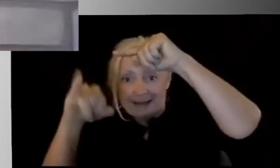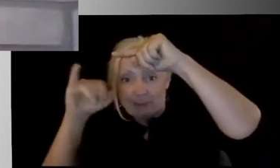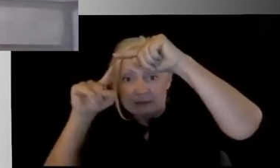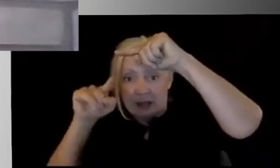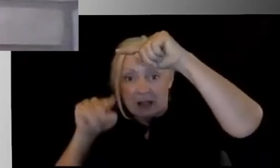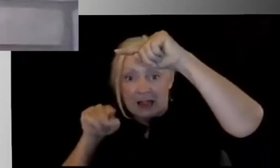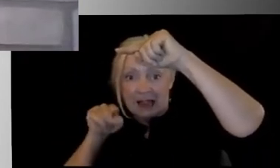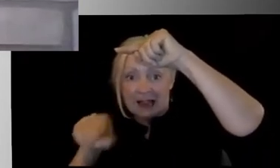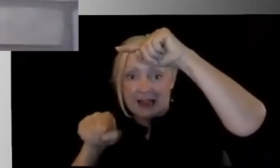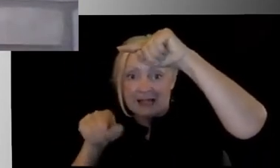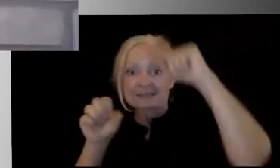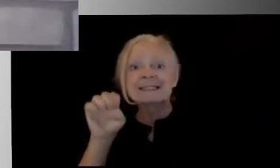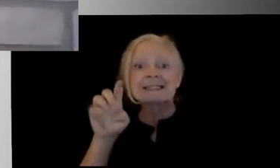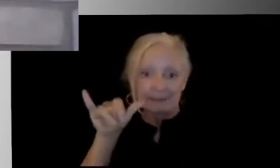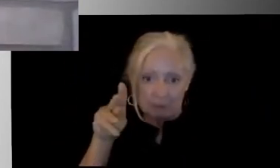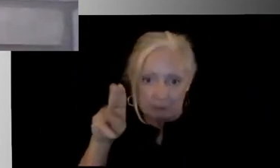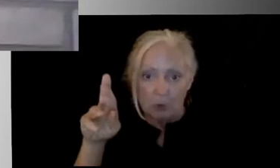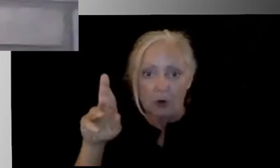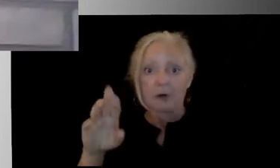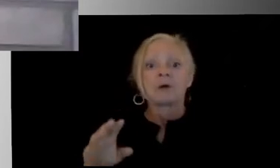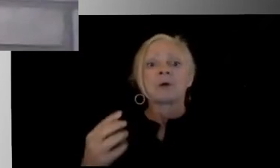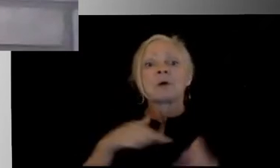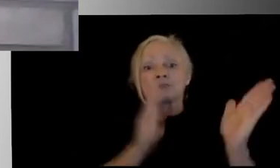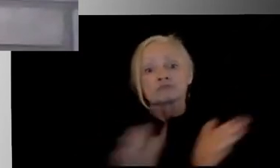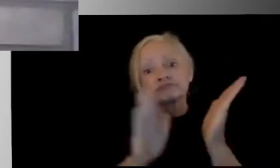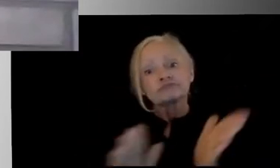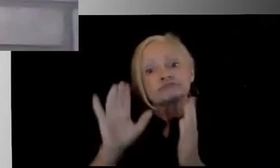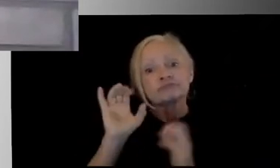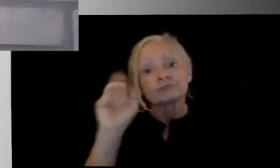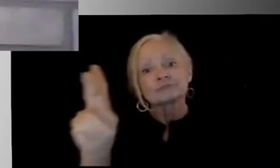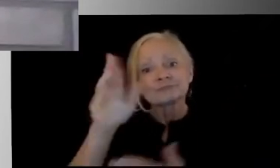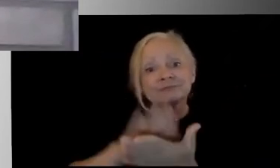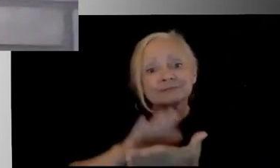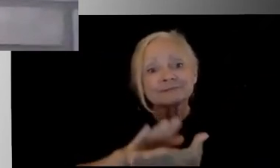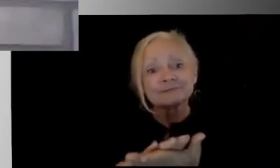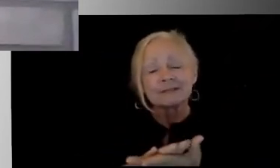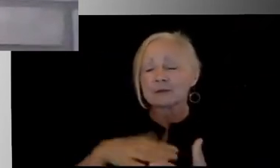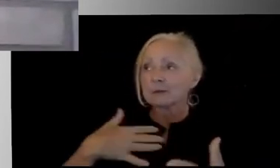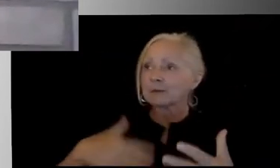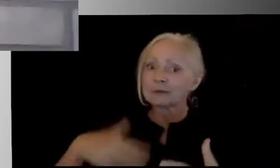we are gearing up for back to school in a very fluid situation.